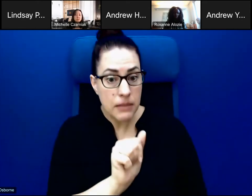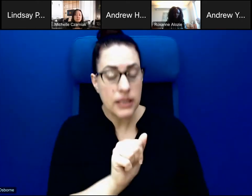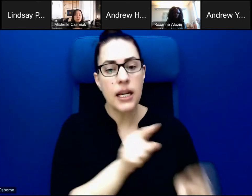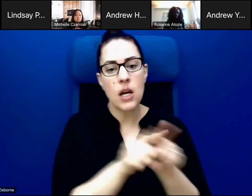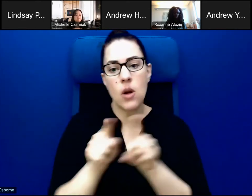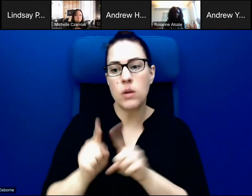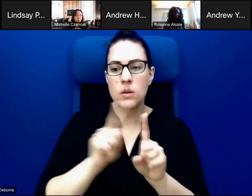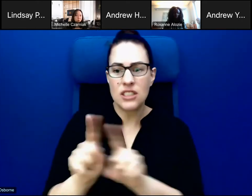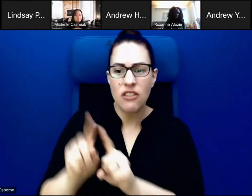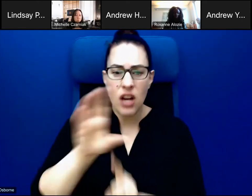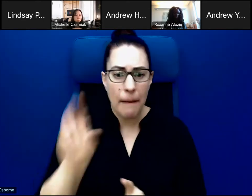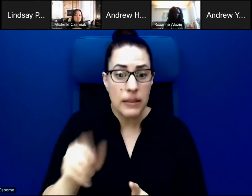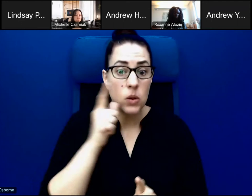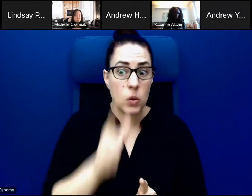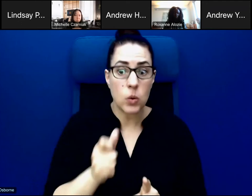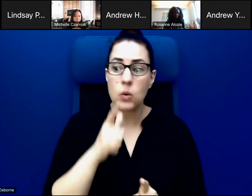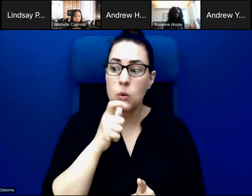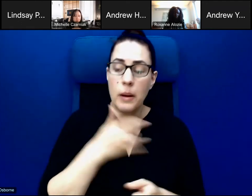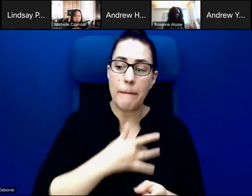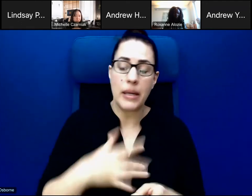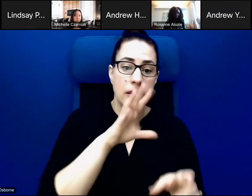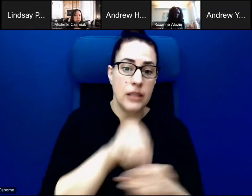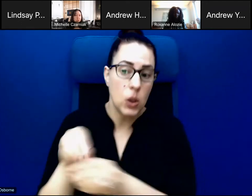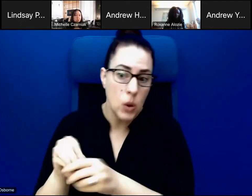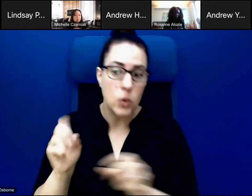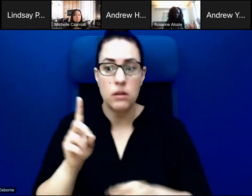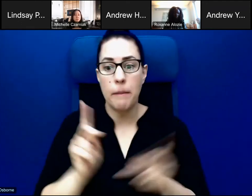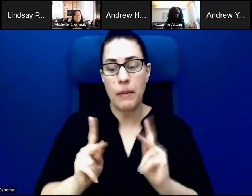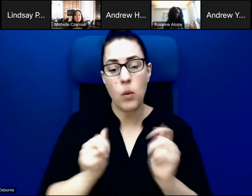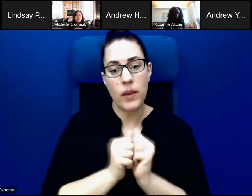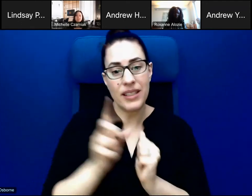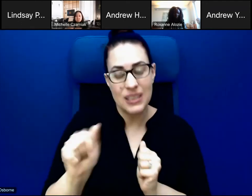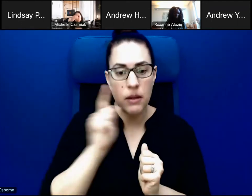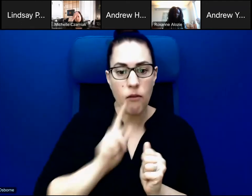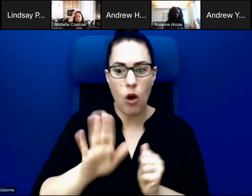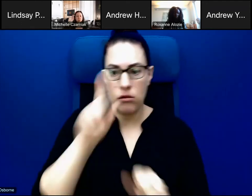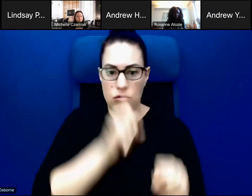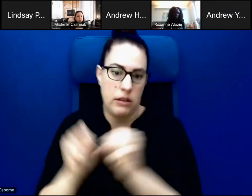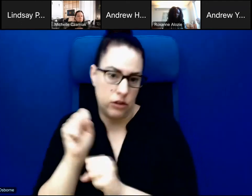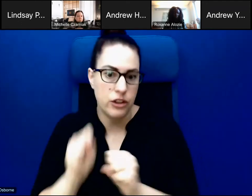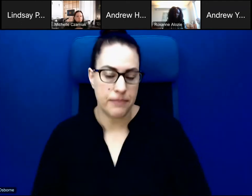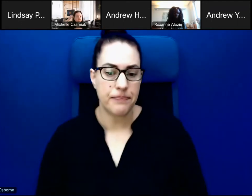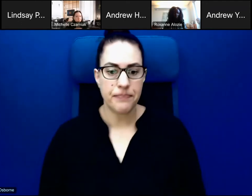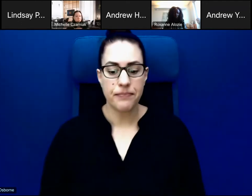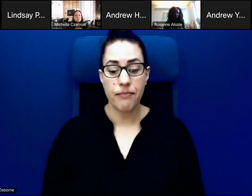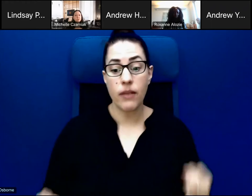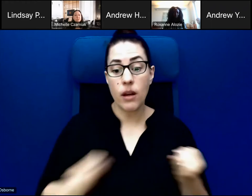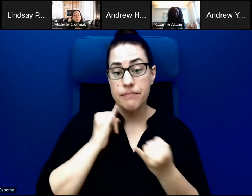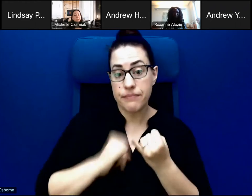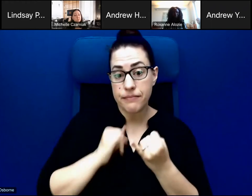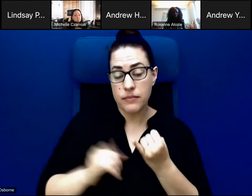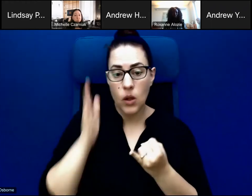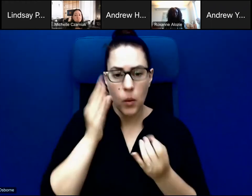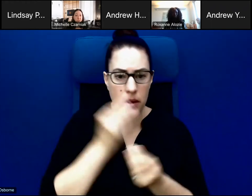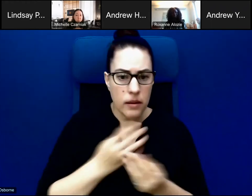inclusiveness an integral part of their organization's employment strategy. And so, lastly, I'll just kind of close and ensure that